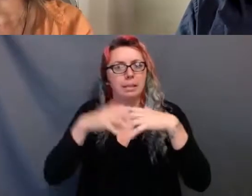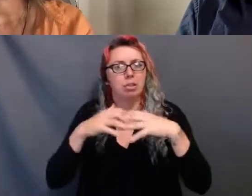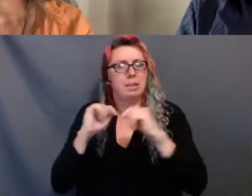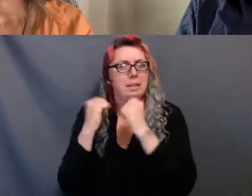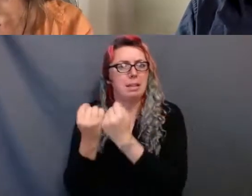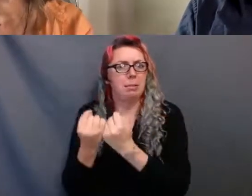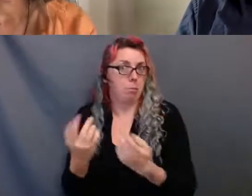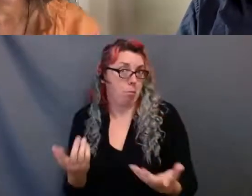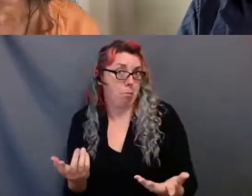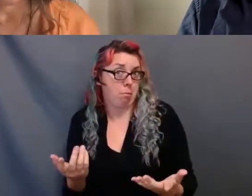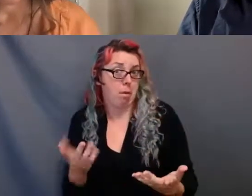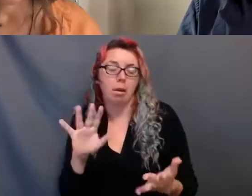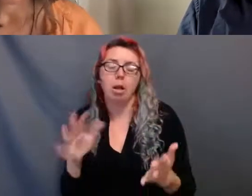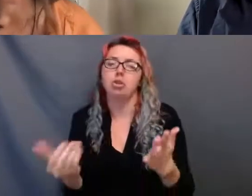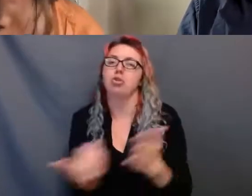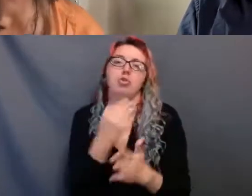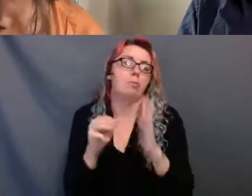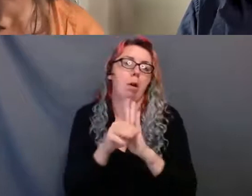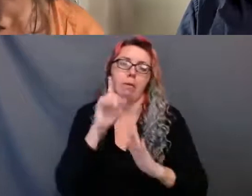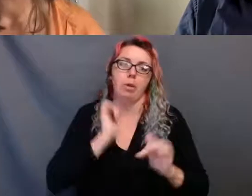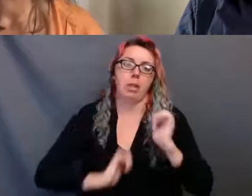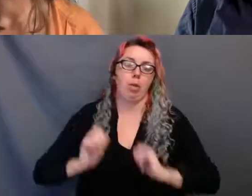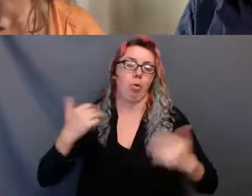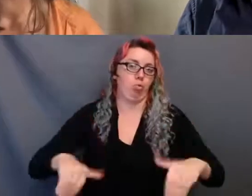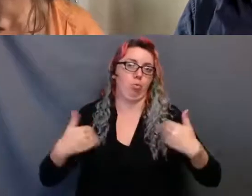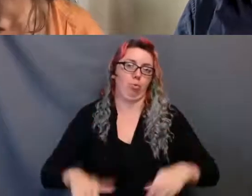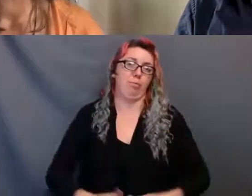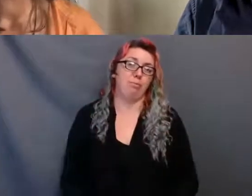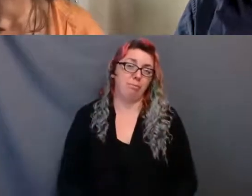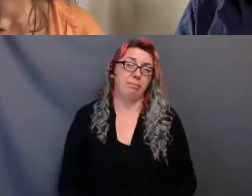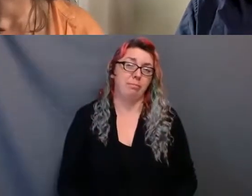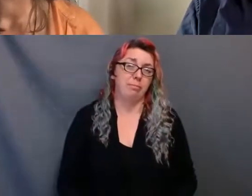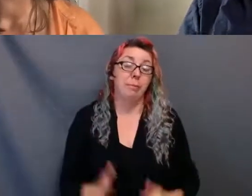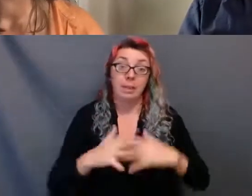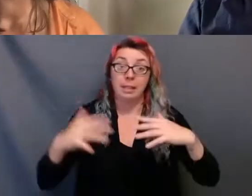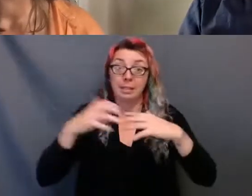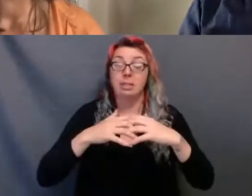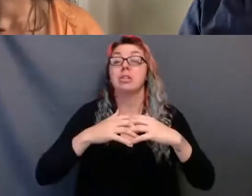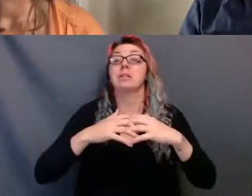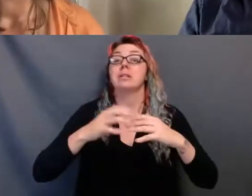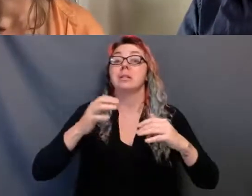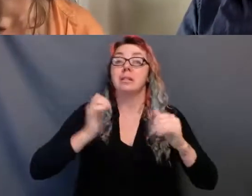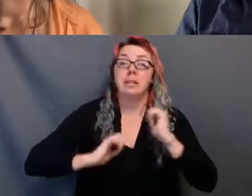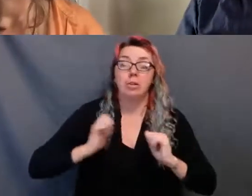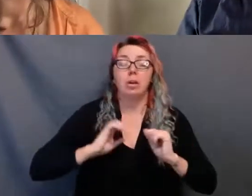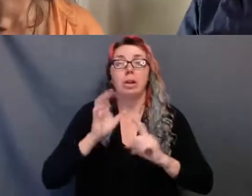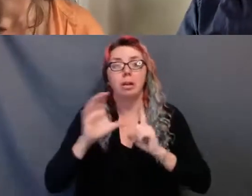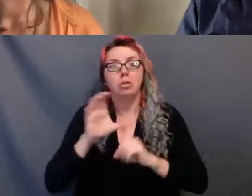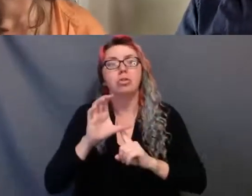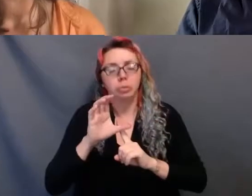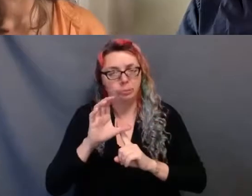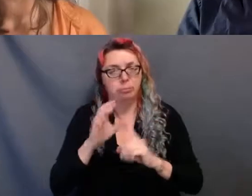regional theater model. Indigenous culture exists within circles. Indigenous artists